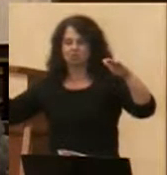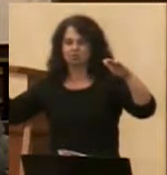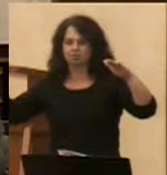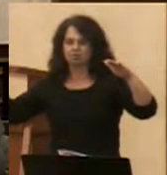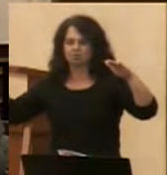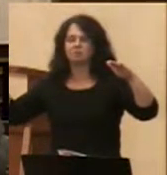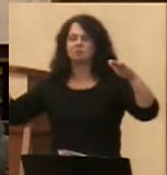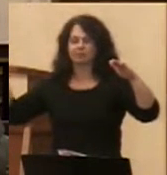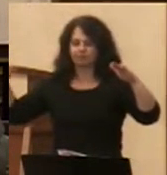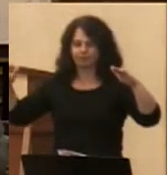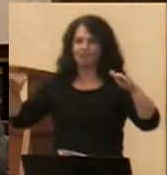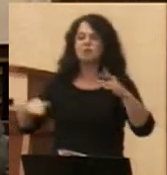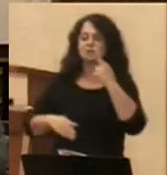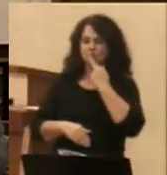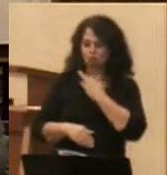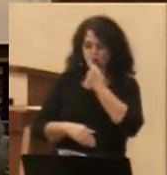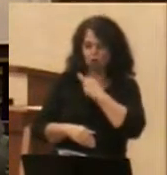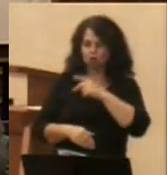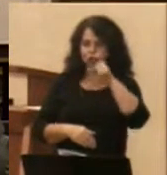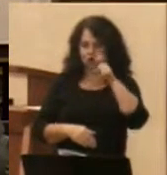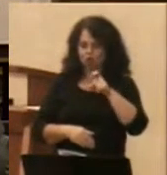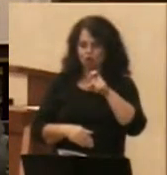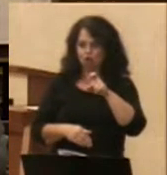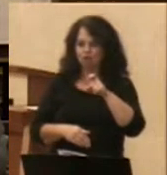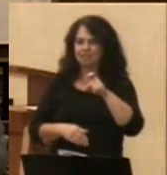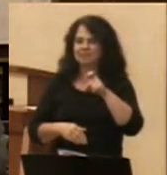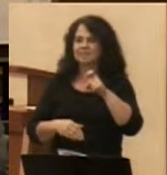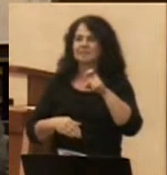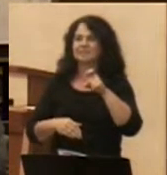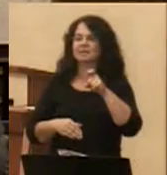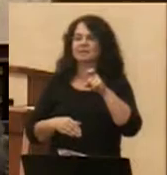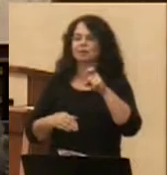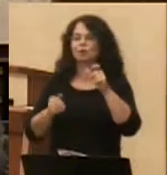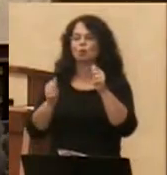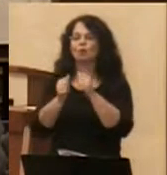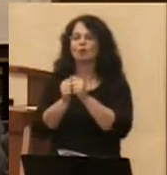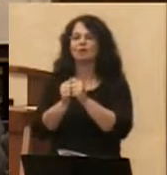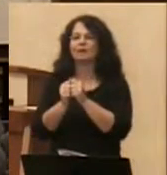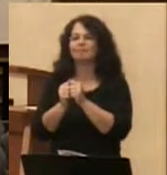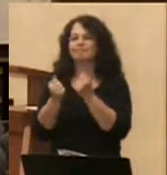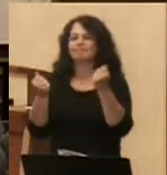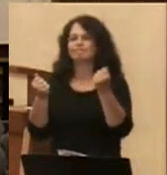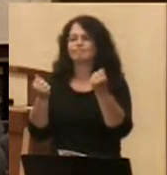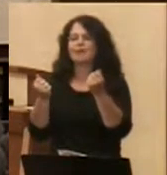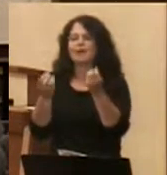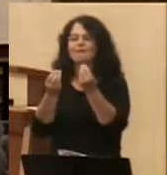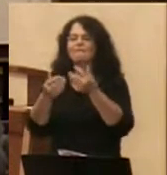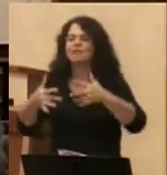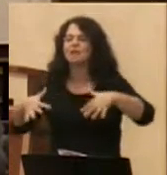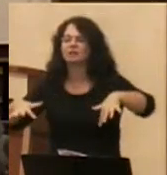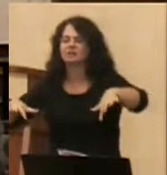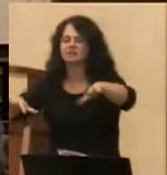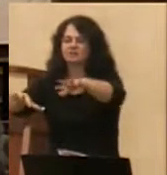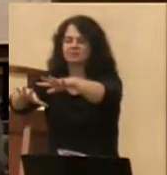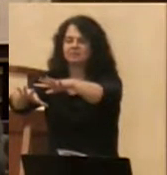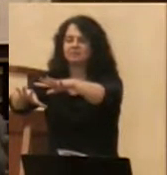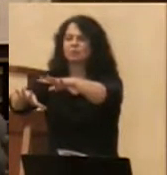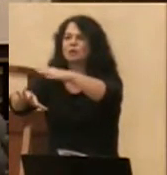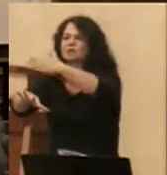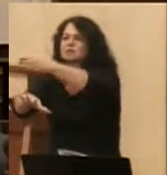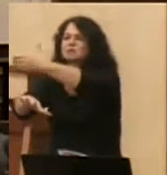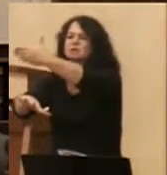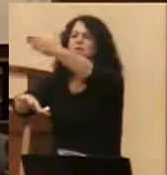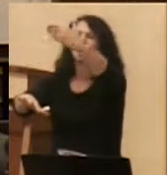Such a rose should stand in a sky blue field symbolizing that such